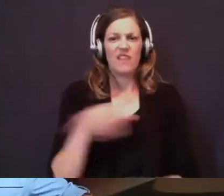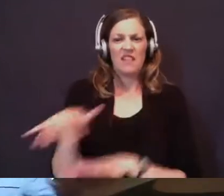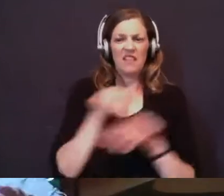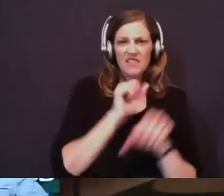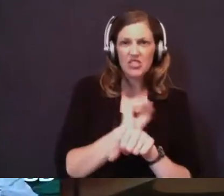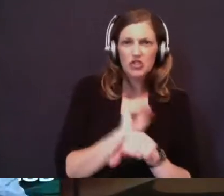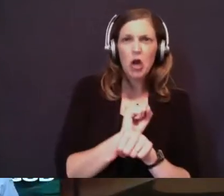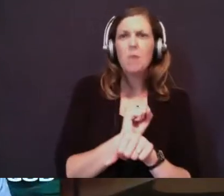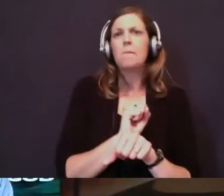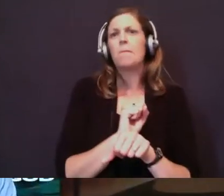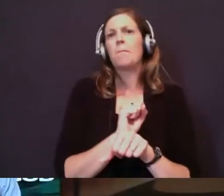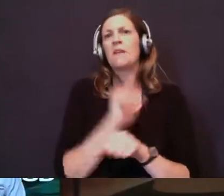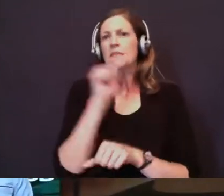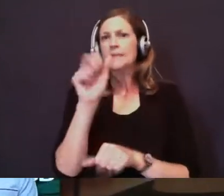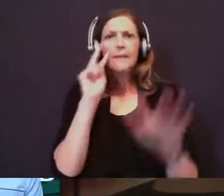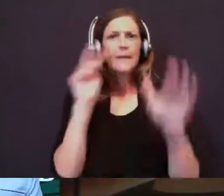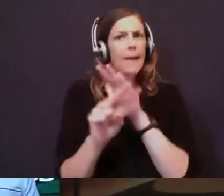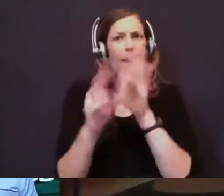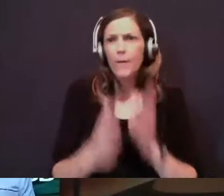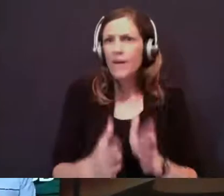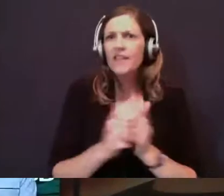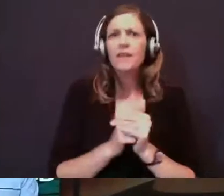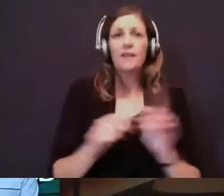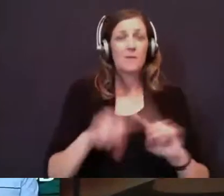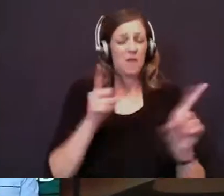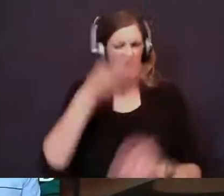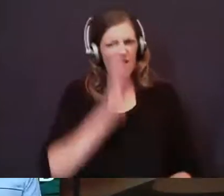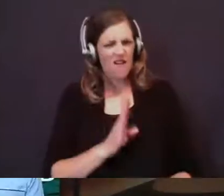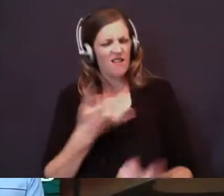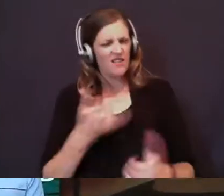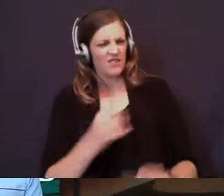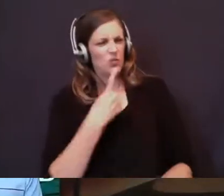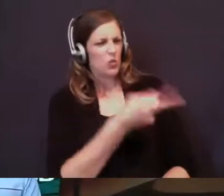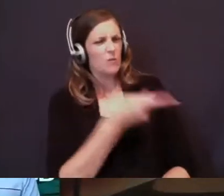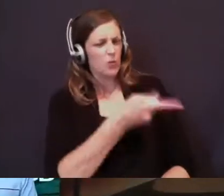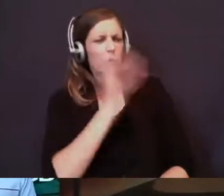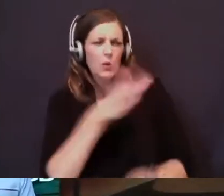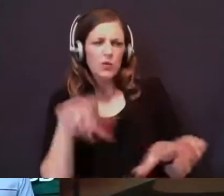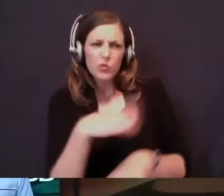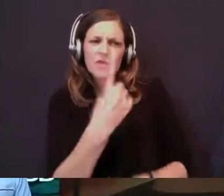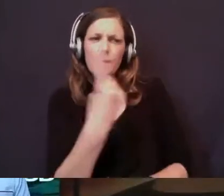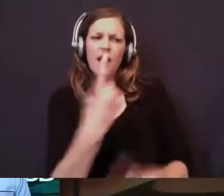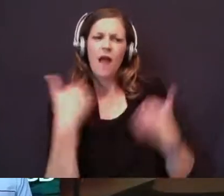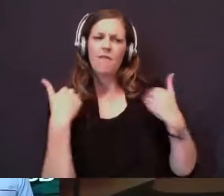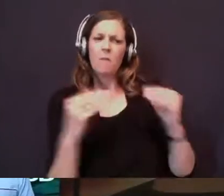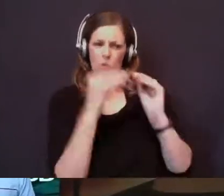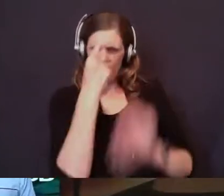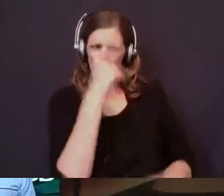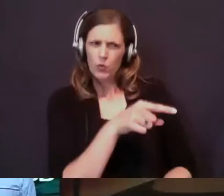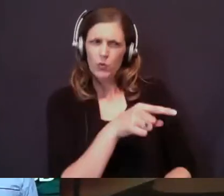ministry. He's no longer a prophet. Yet God still said that he's going to do something with him. I have more for you to do.